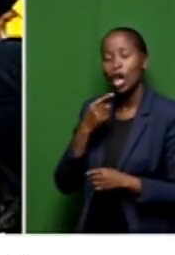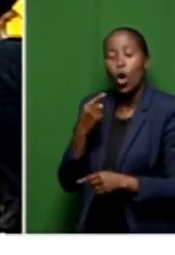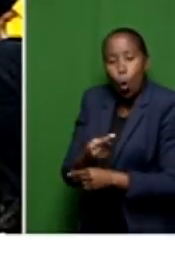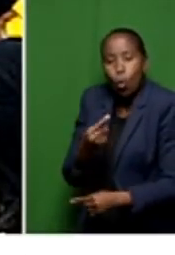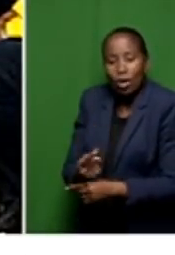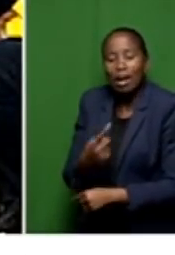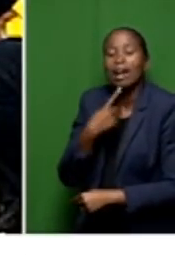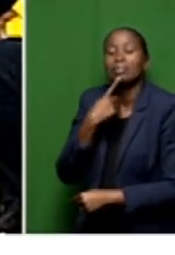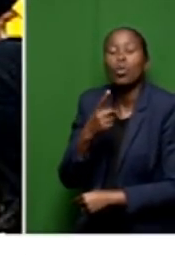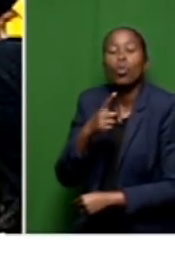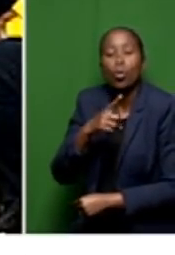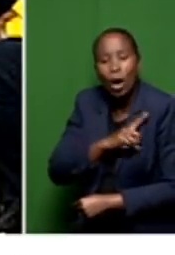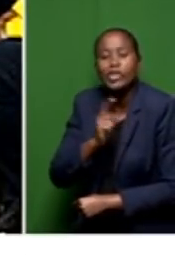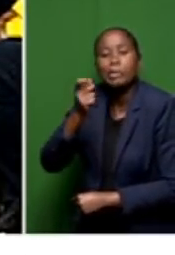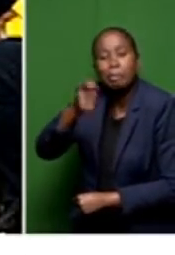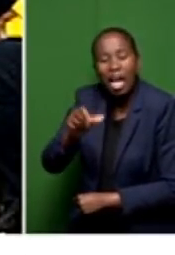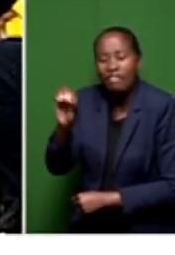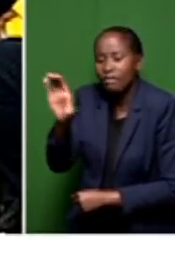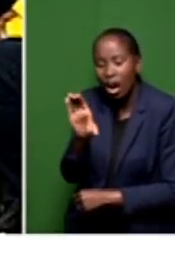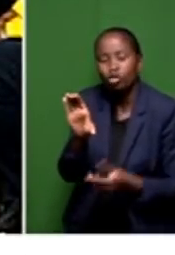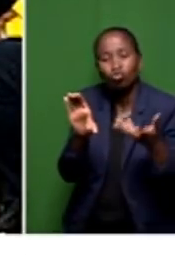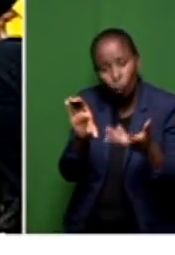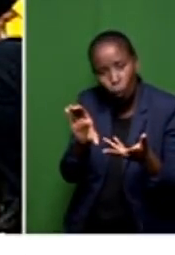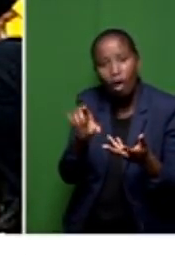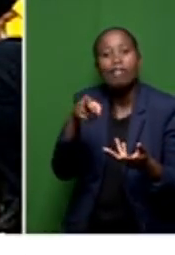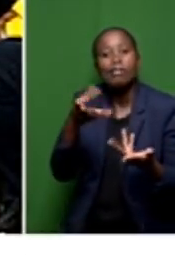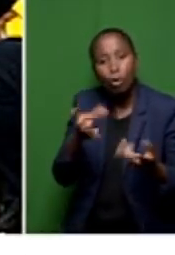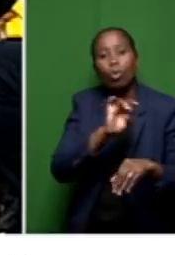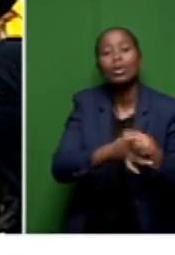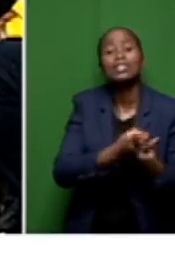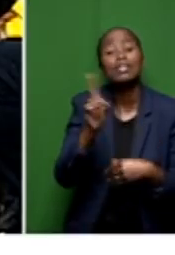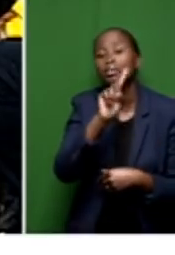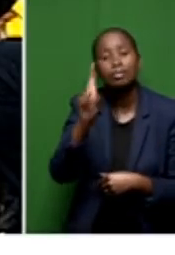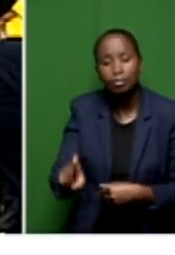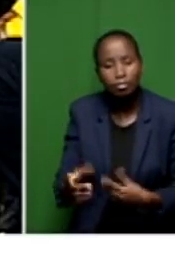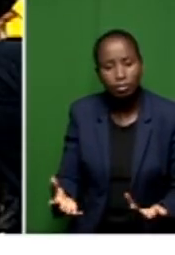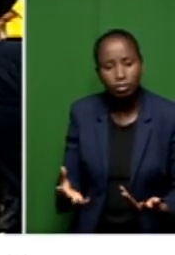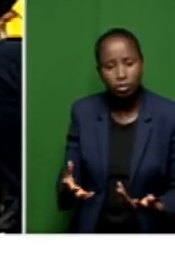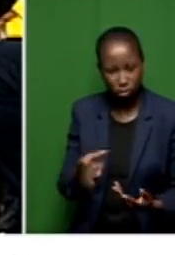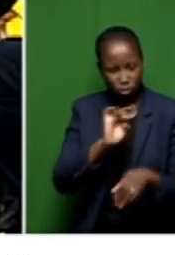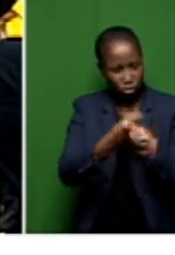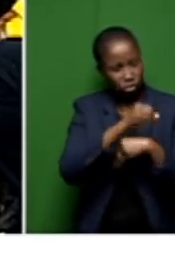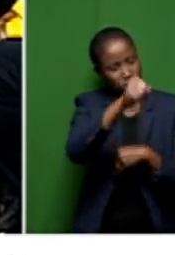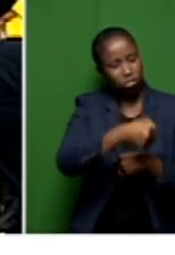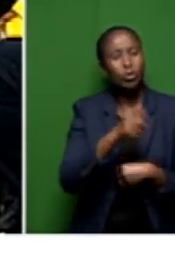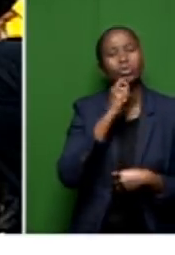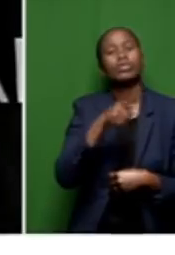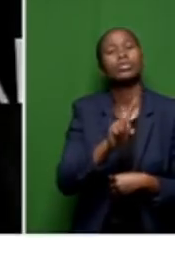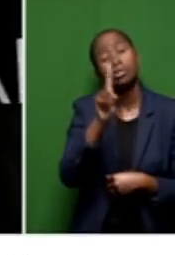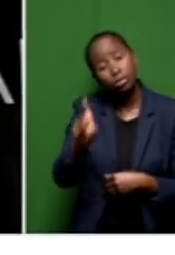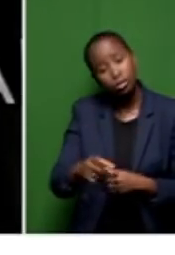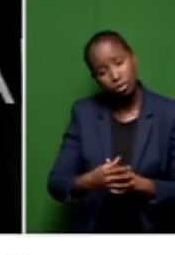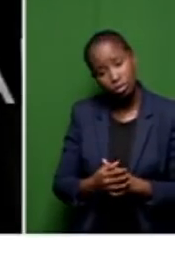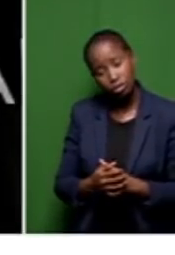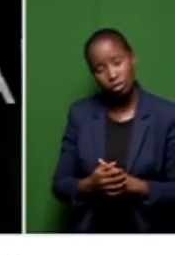asked, why are you paying so much as a metro for the use of consultants? So what exactly do you use them for, Mr. Pagati? Well,